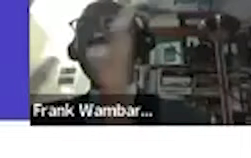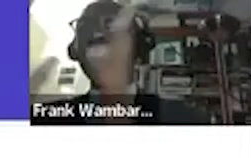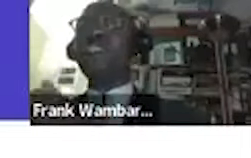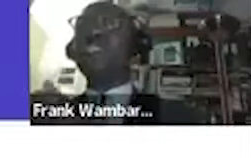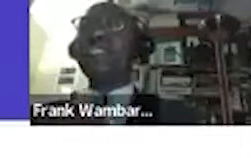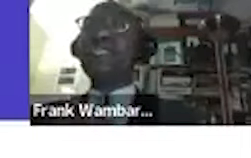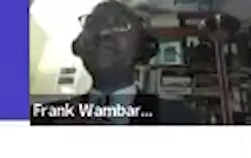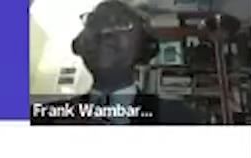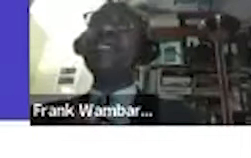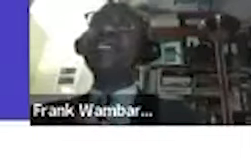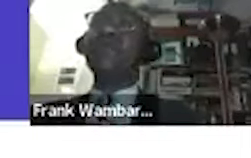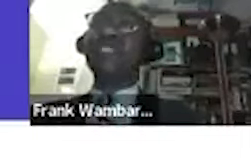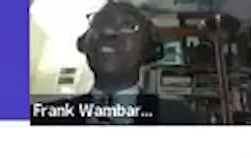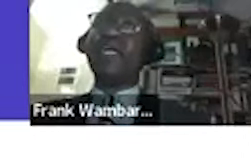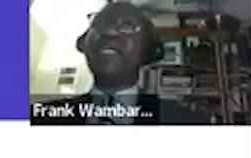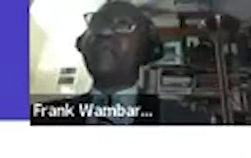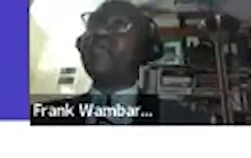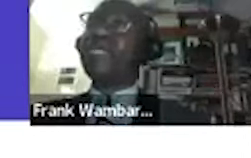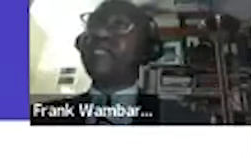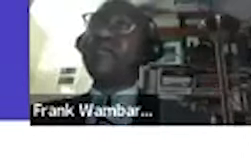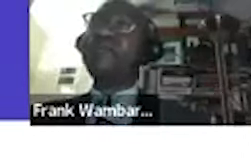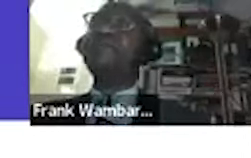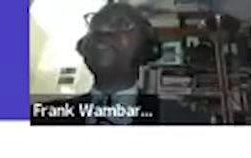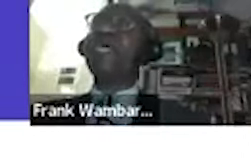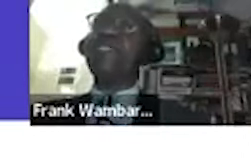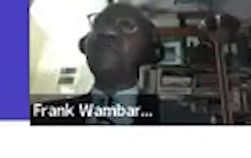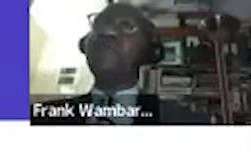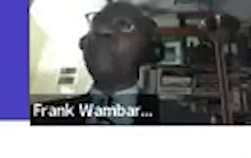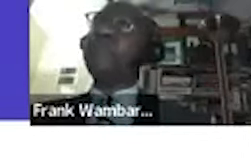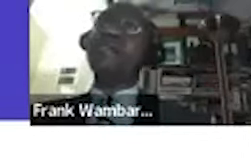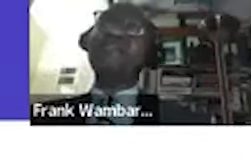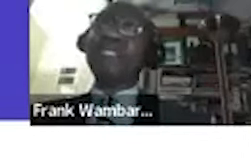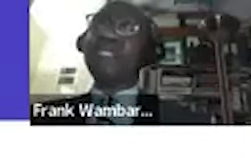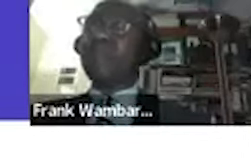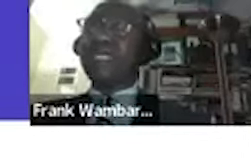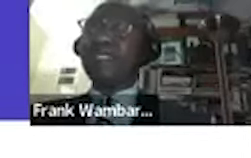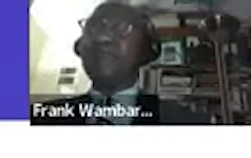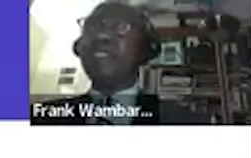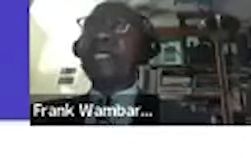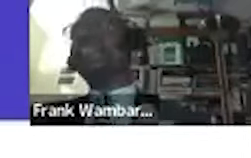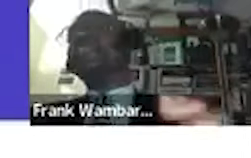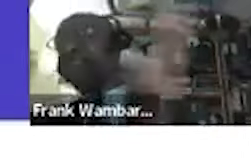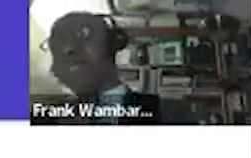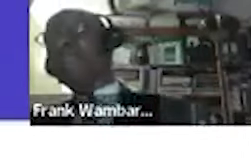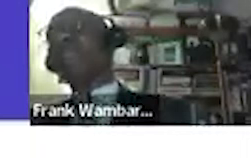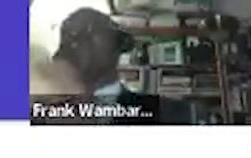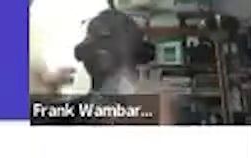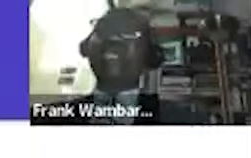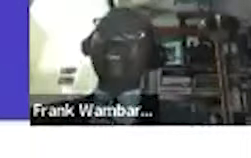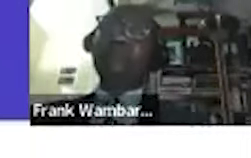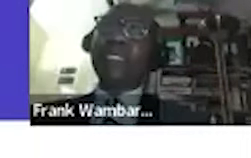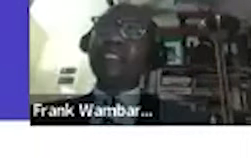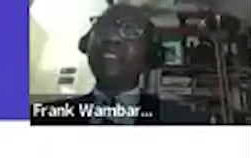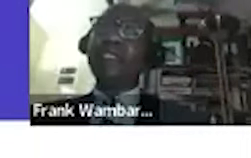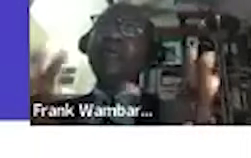hours because they could not return him he was kept in a hotel and he was kept there for six months and then after that they moved